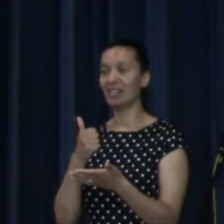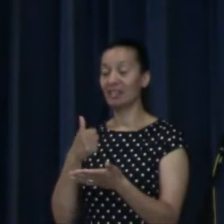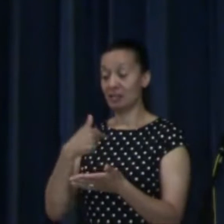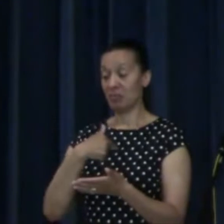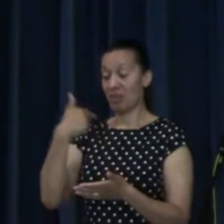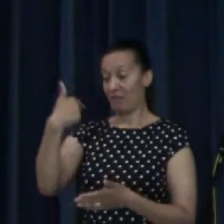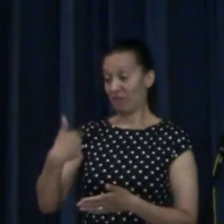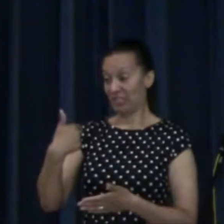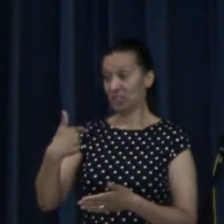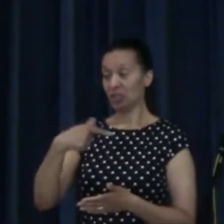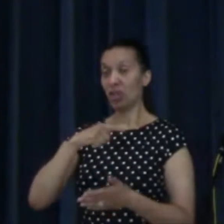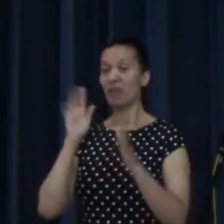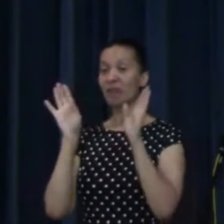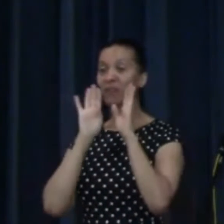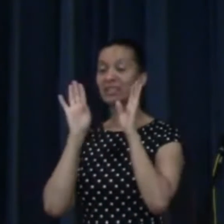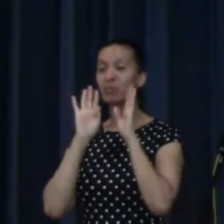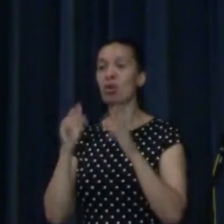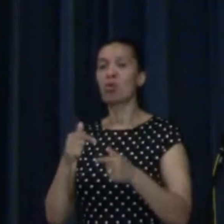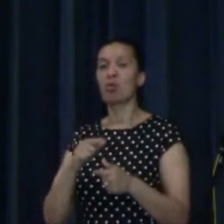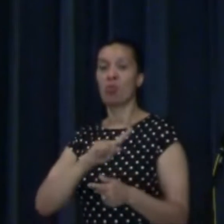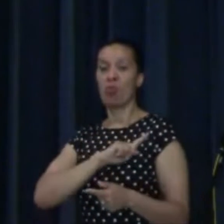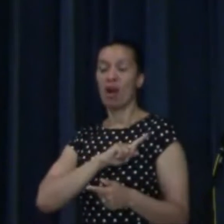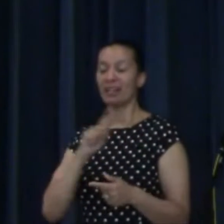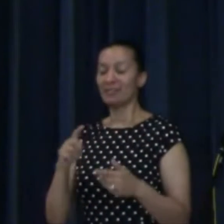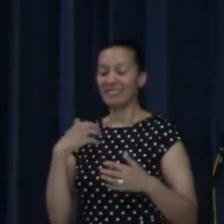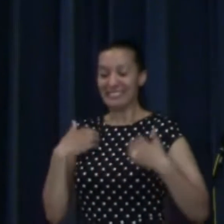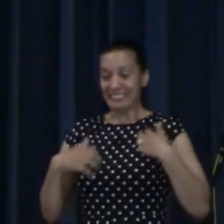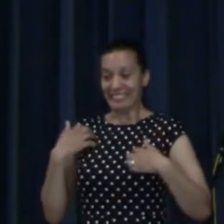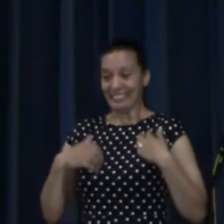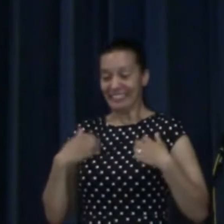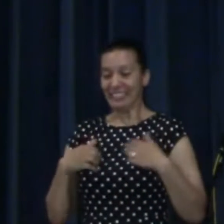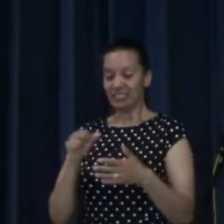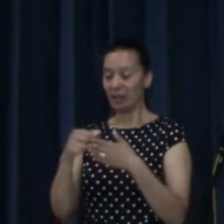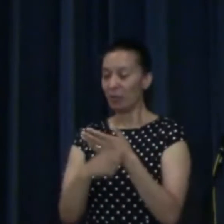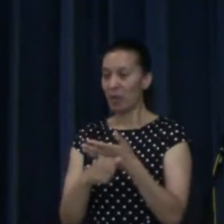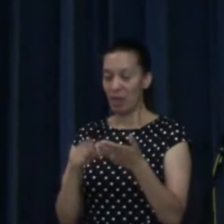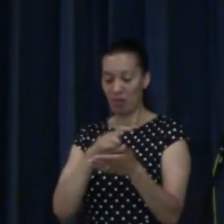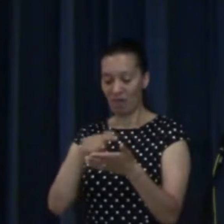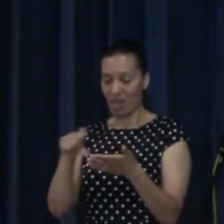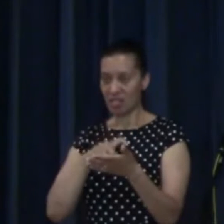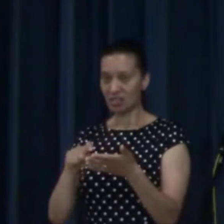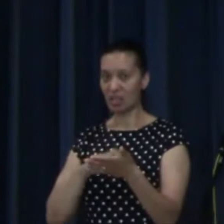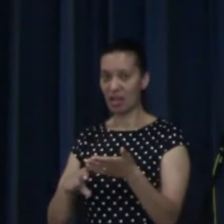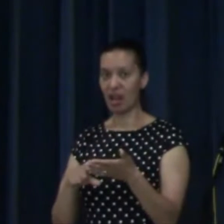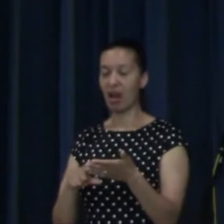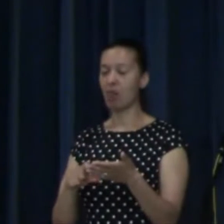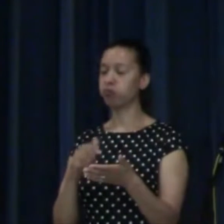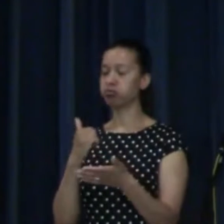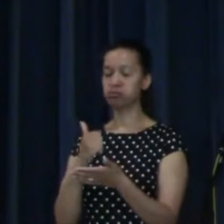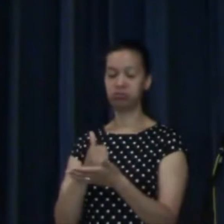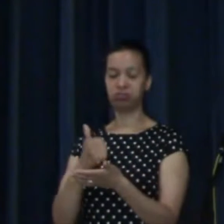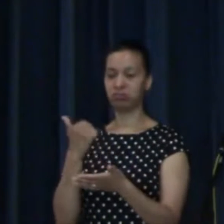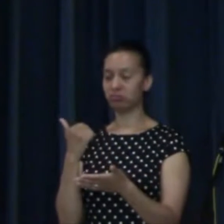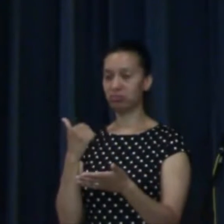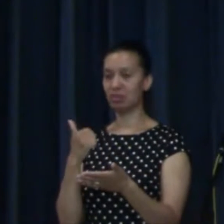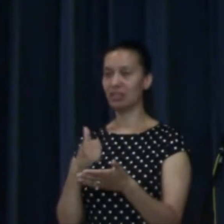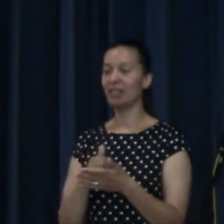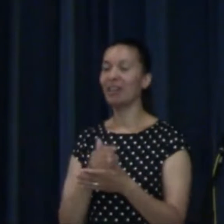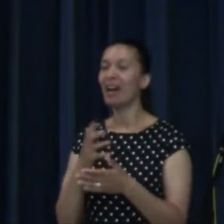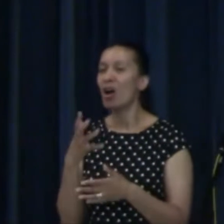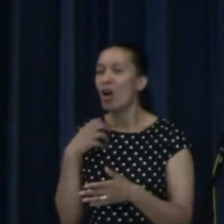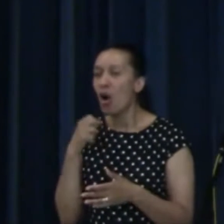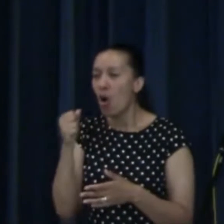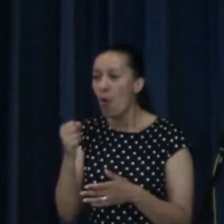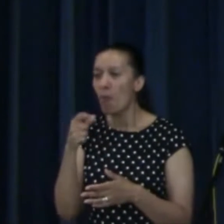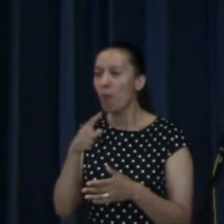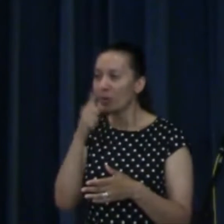so excited about these verses and I hope that just in that little moment there of setting the scene of asking you some questions it's